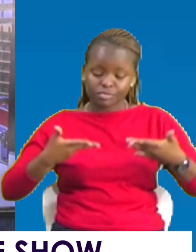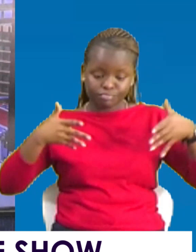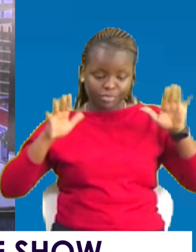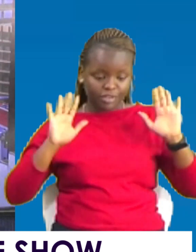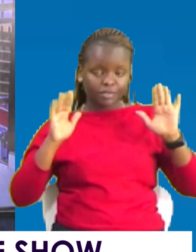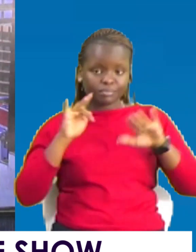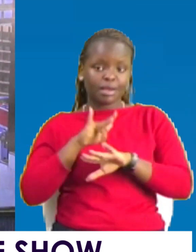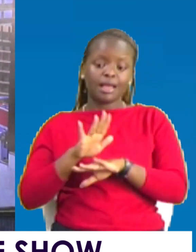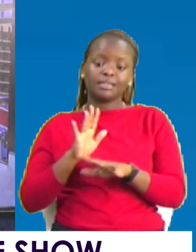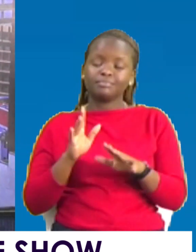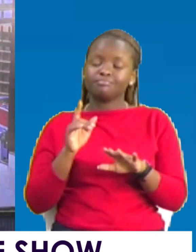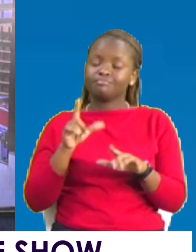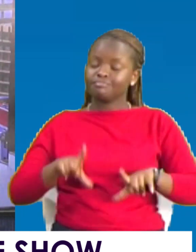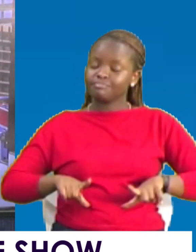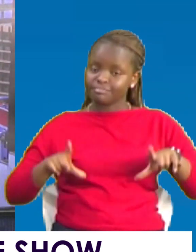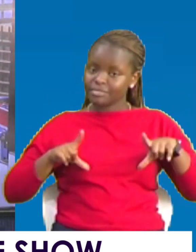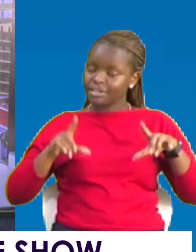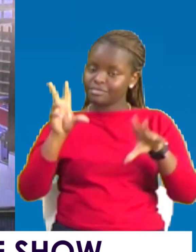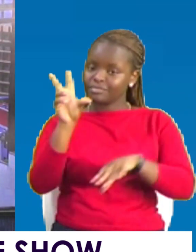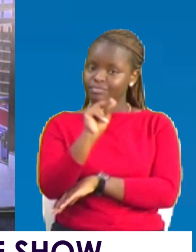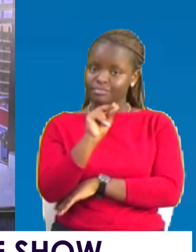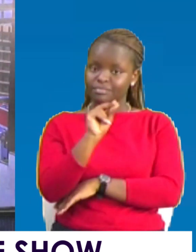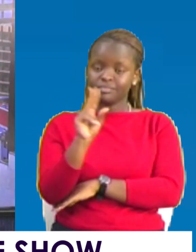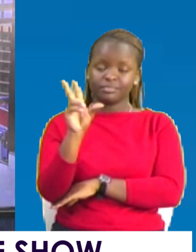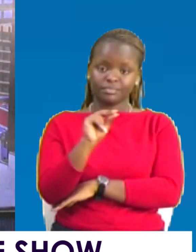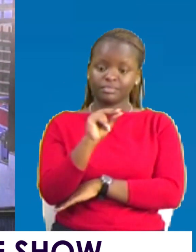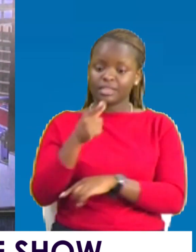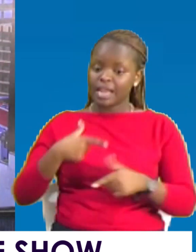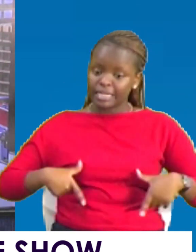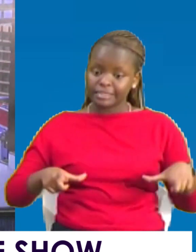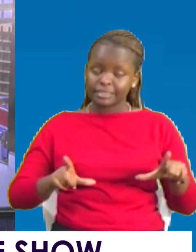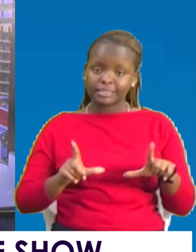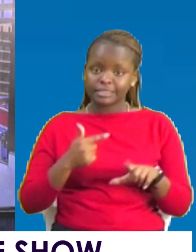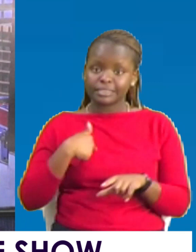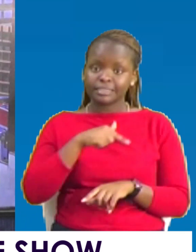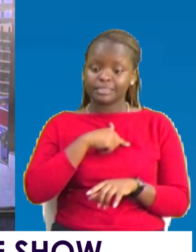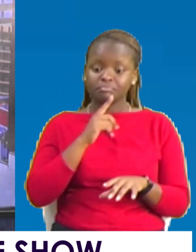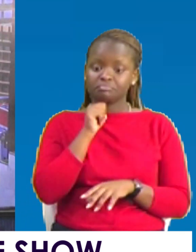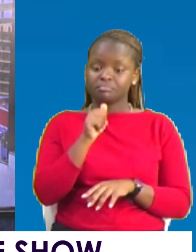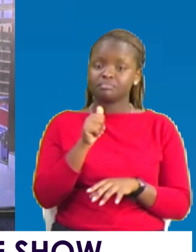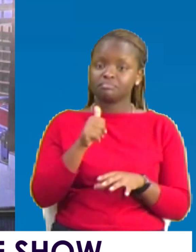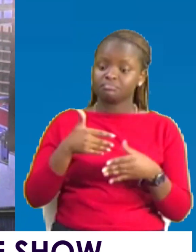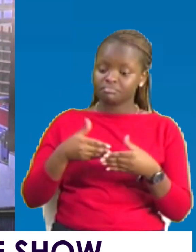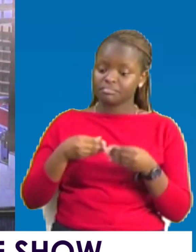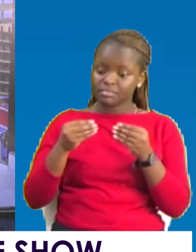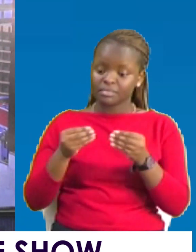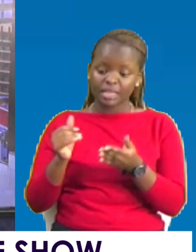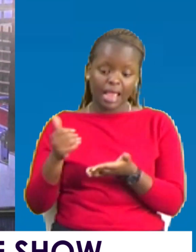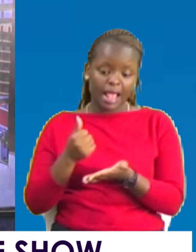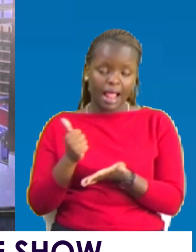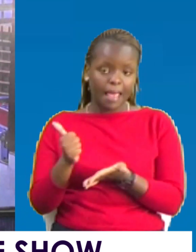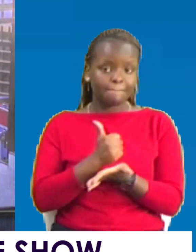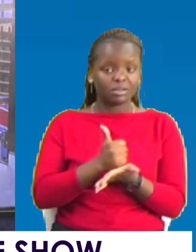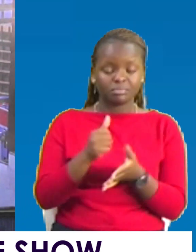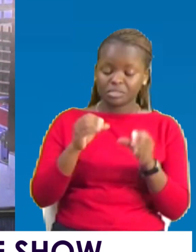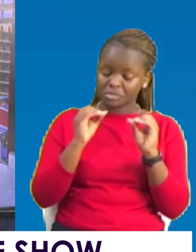so early in life. No. No. Let us not get them into giving up because of lack of employment. Let us give